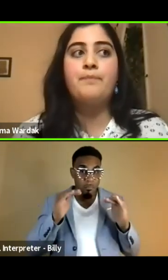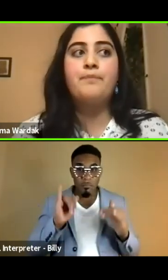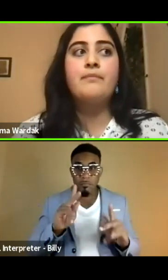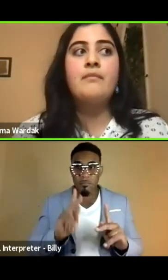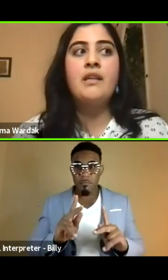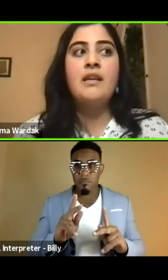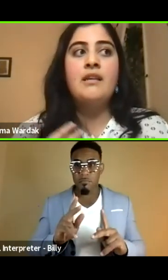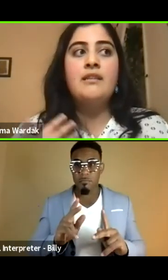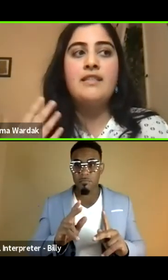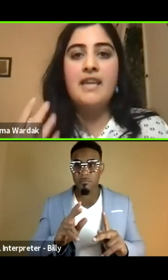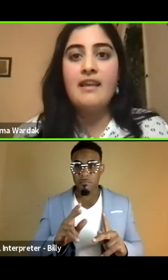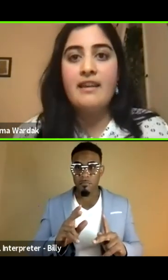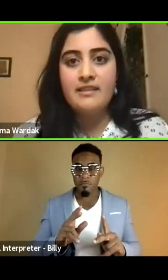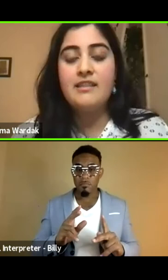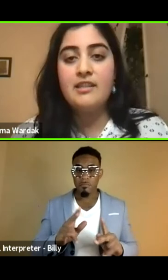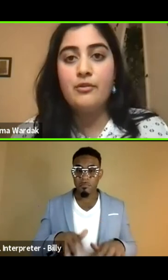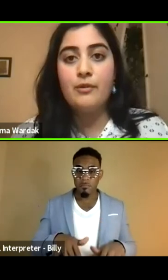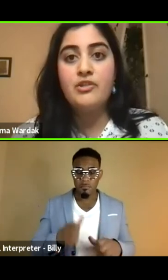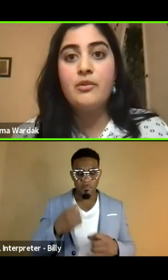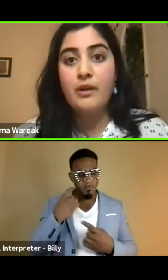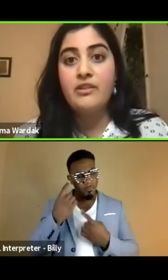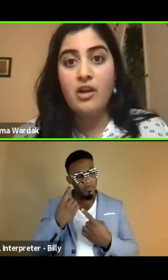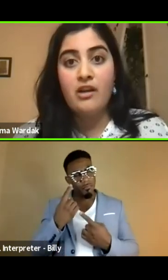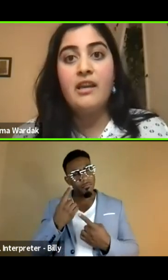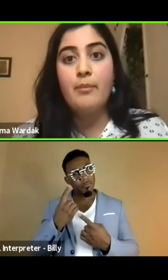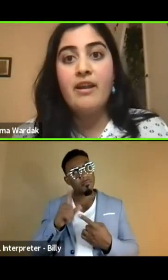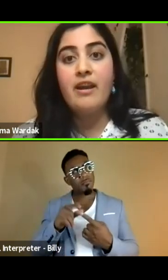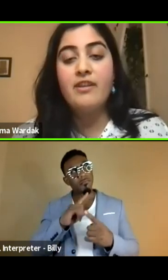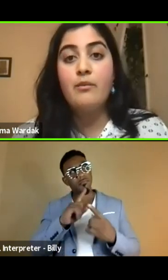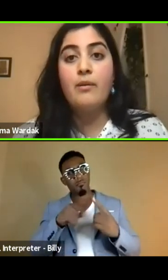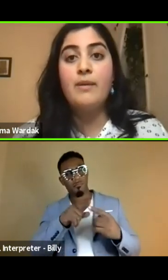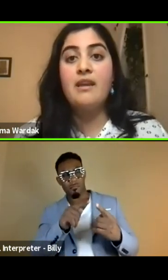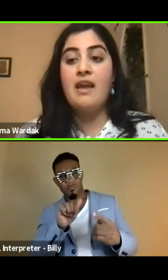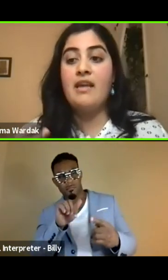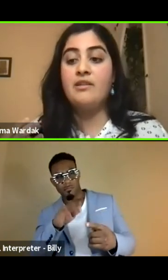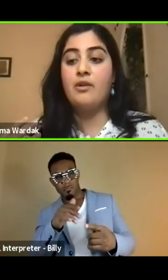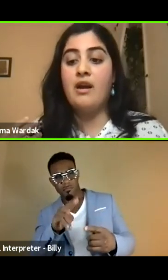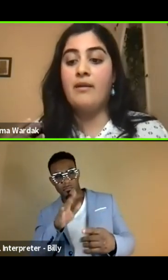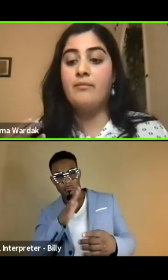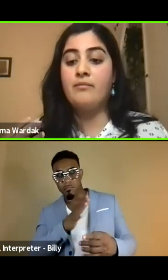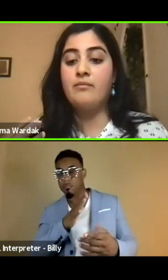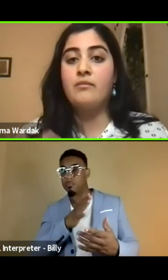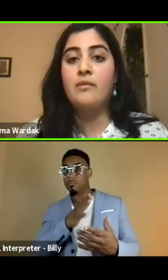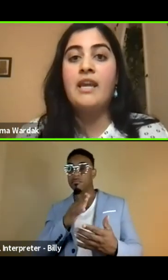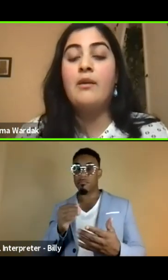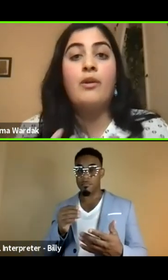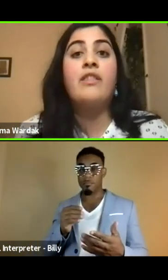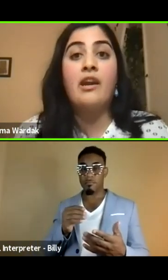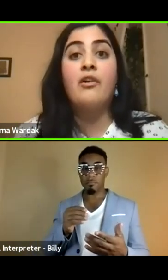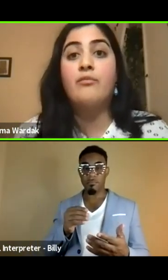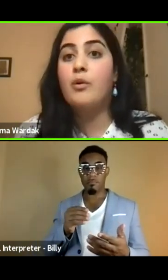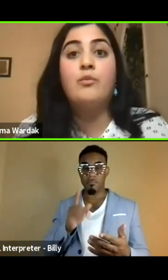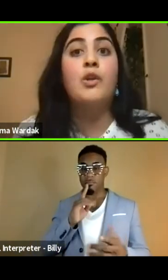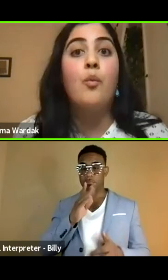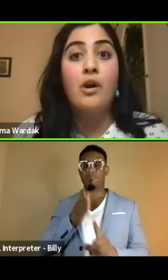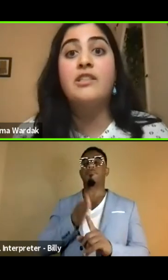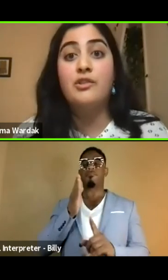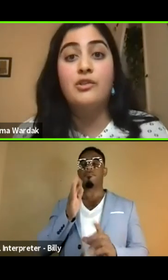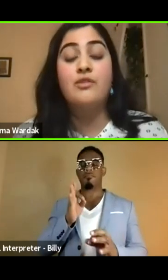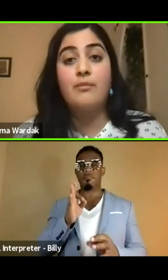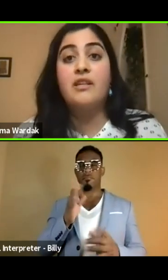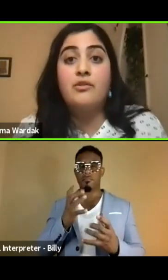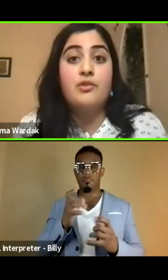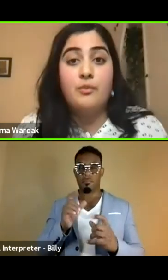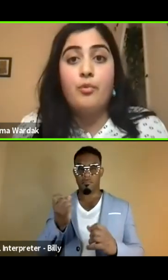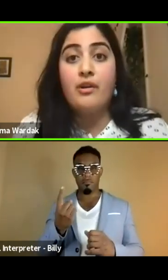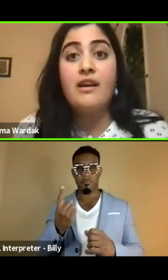people take that into consideration when talking about Afghan women and, um, it, when they are, you know, wanting